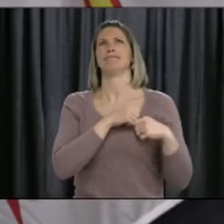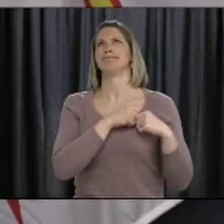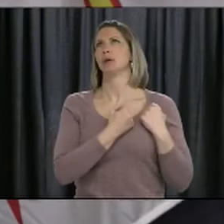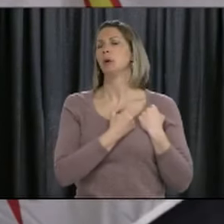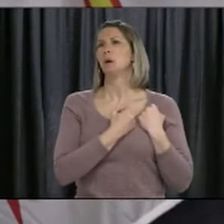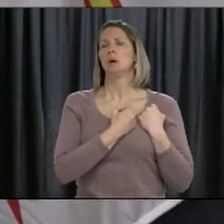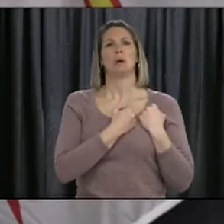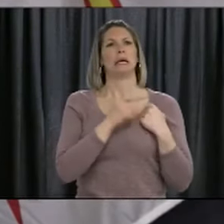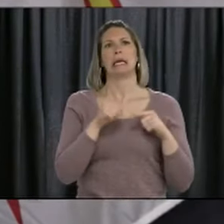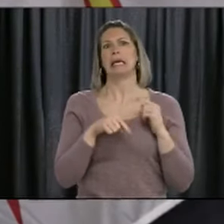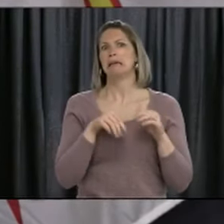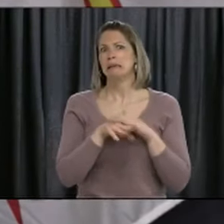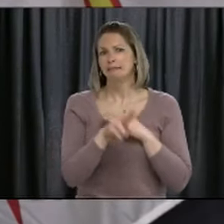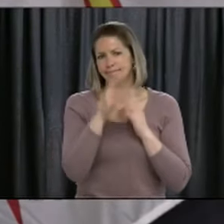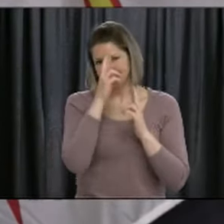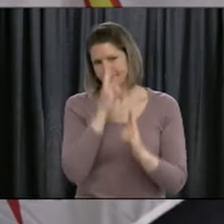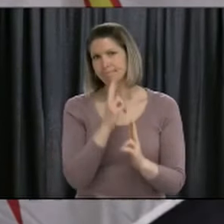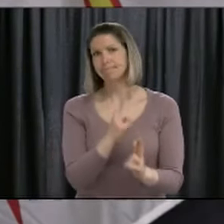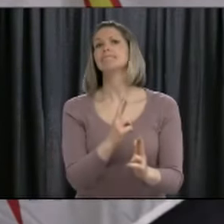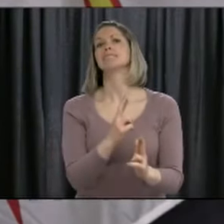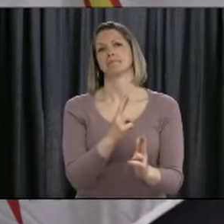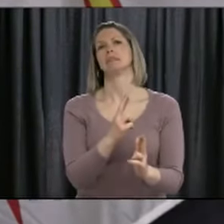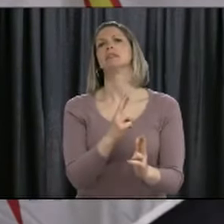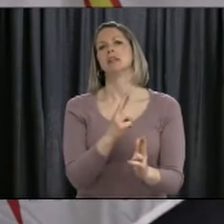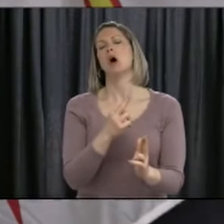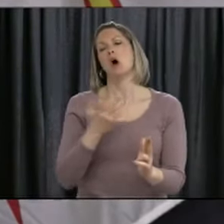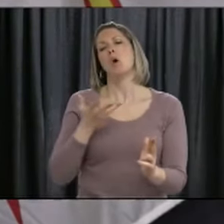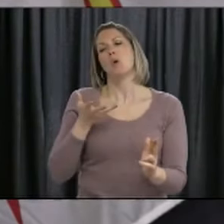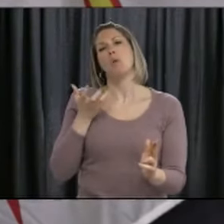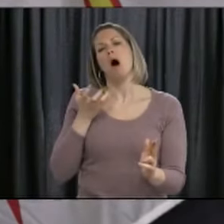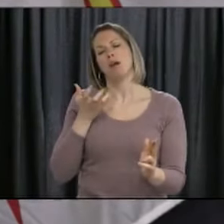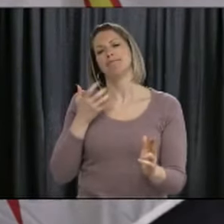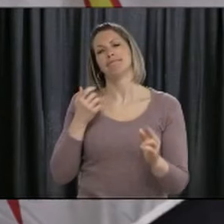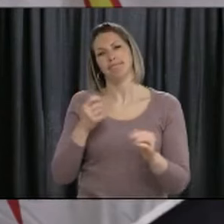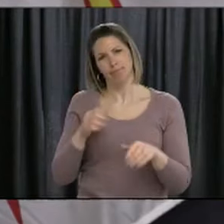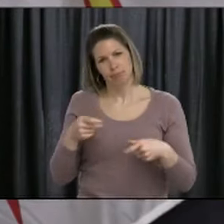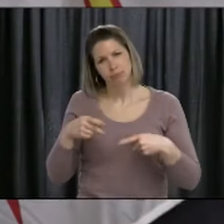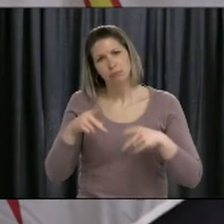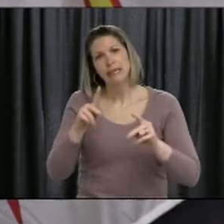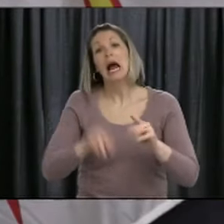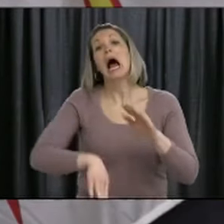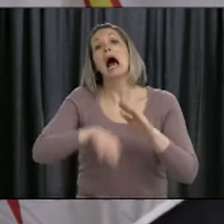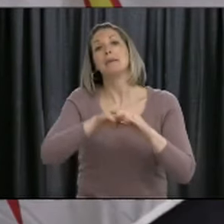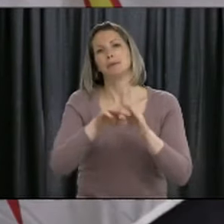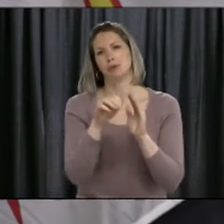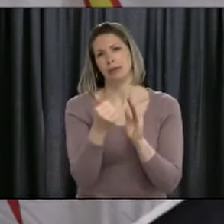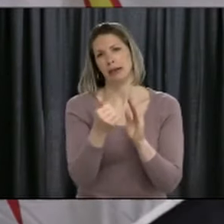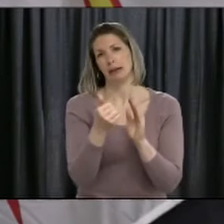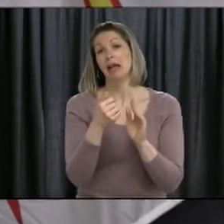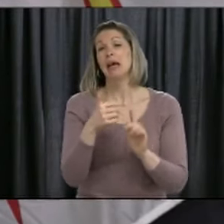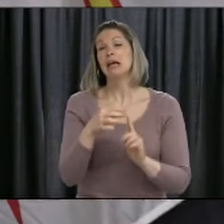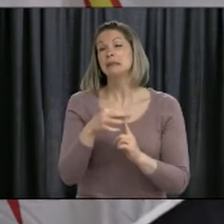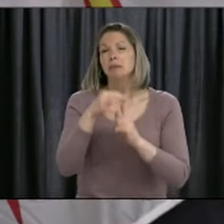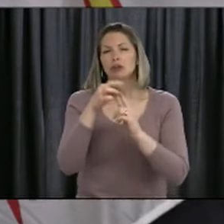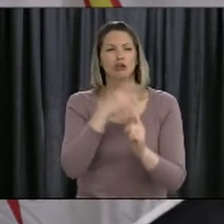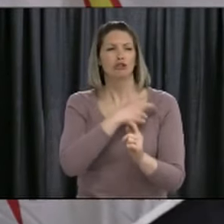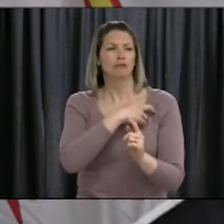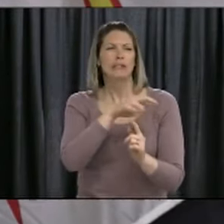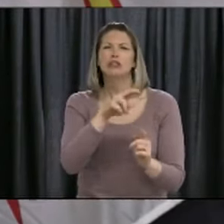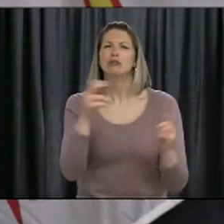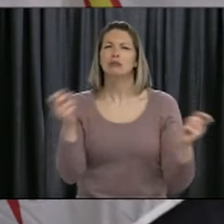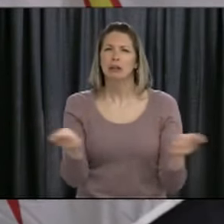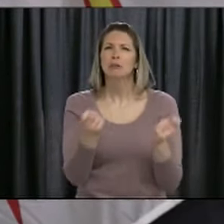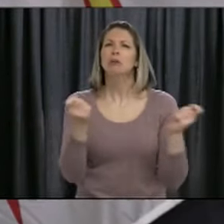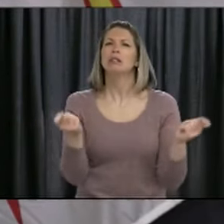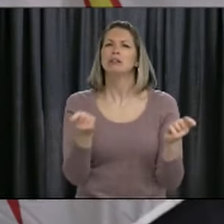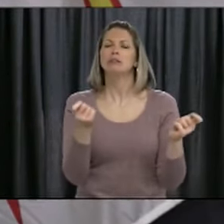you know, we want to recognize the importance of these types of religious ceremonies to,